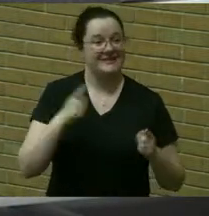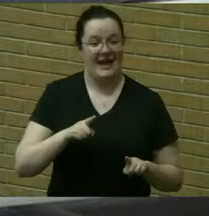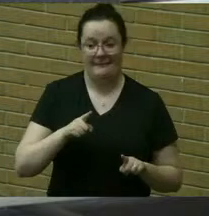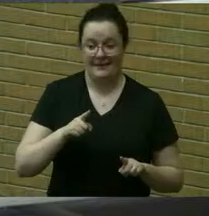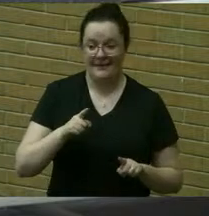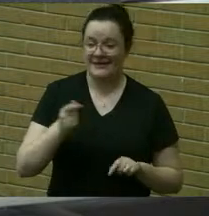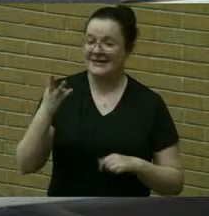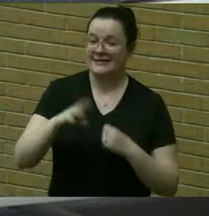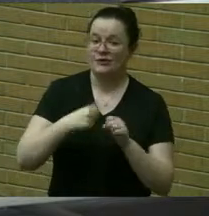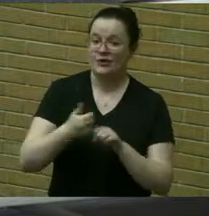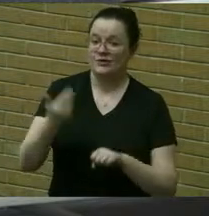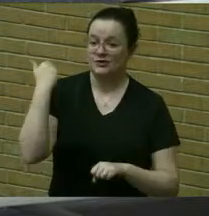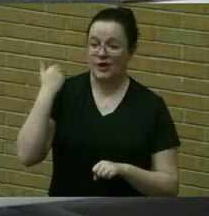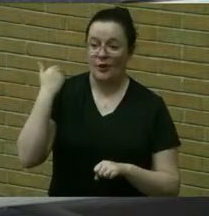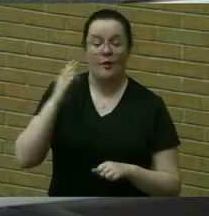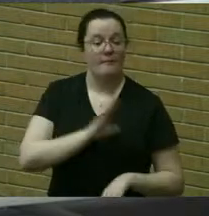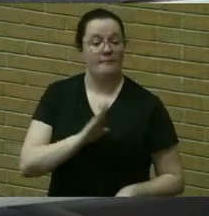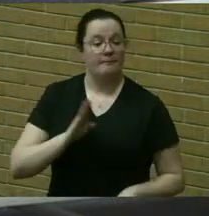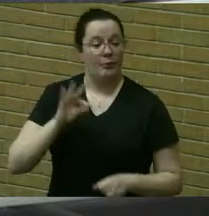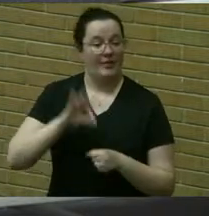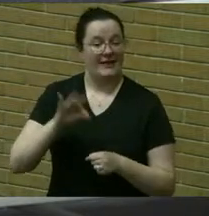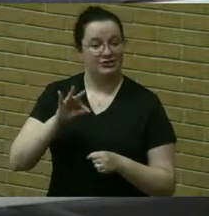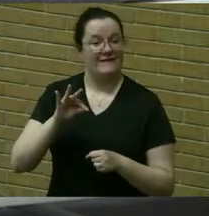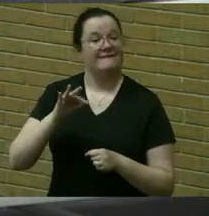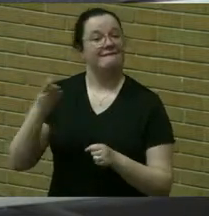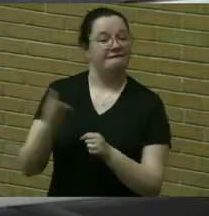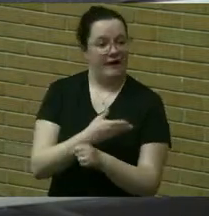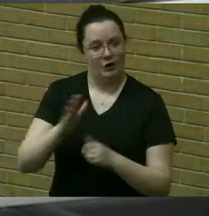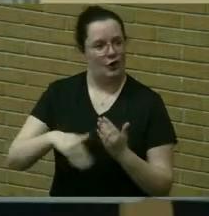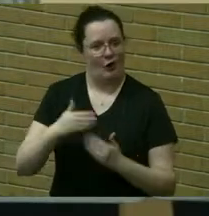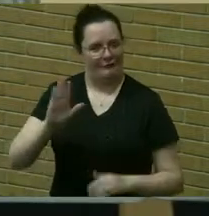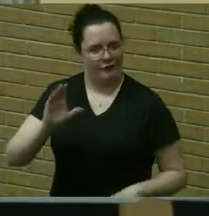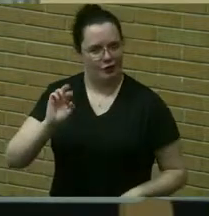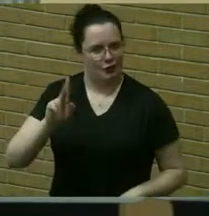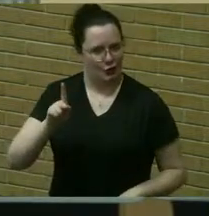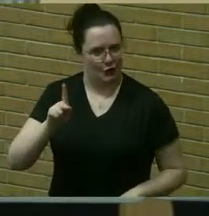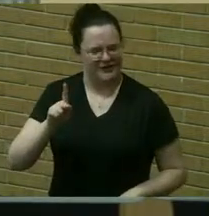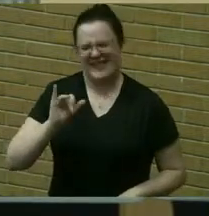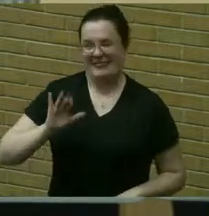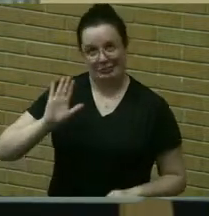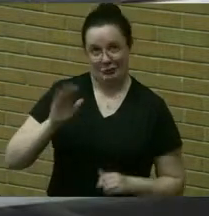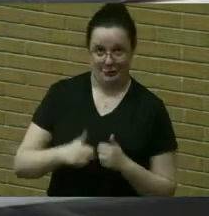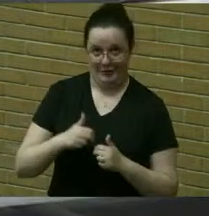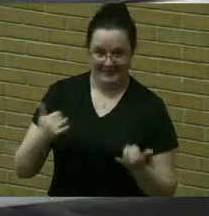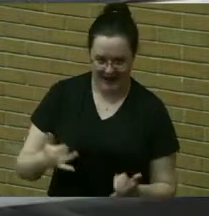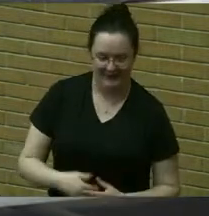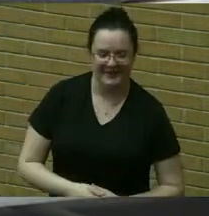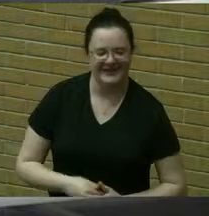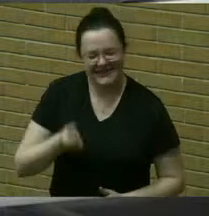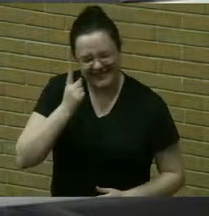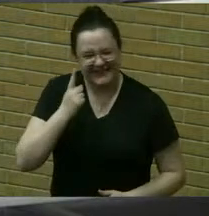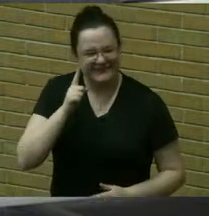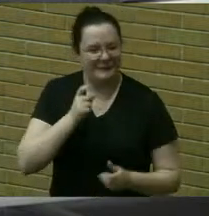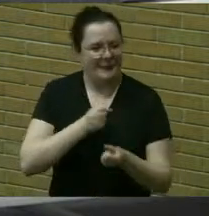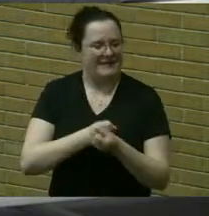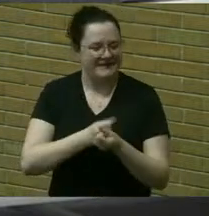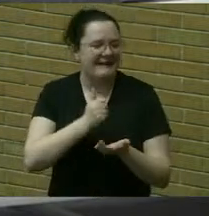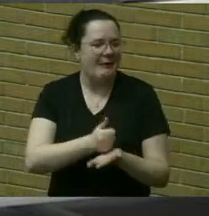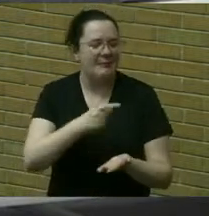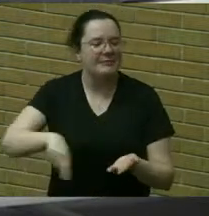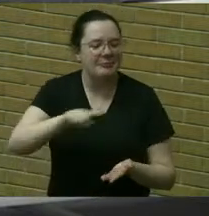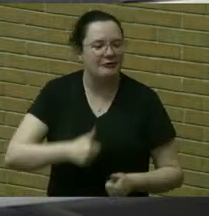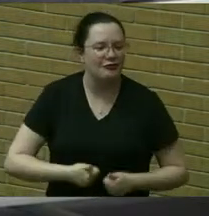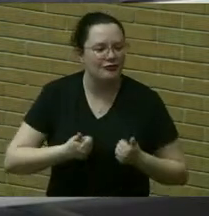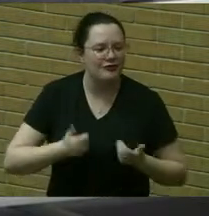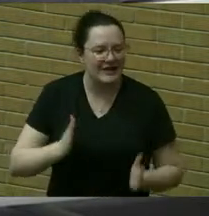clerks um so this is their problem now but um in the interest of helping our residents just want to make sure folks know